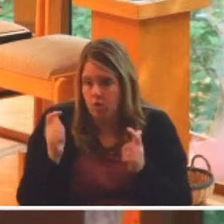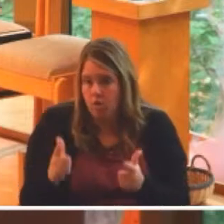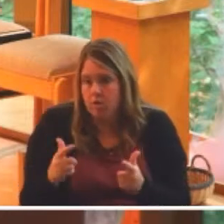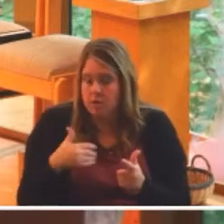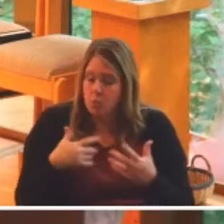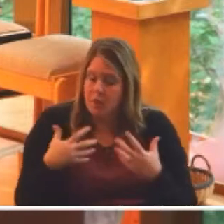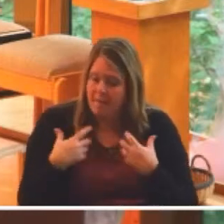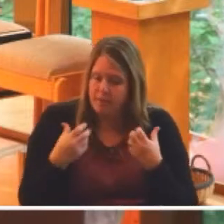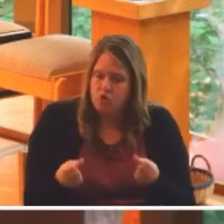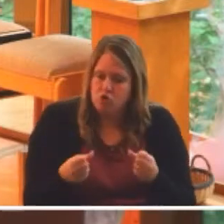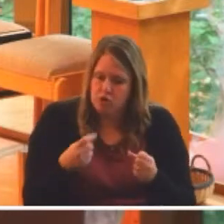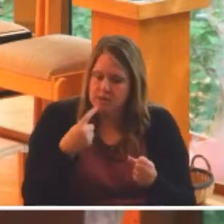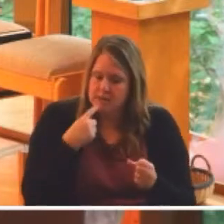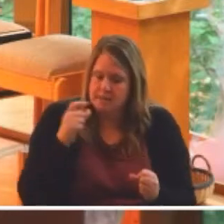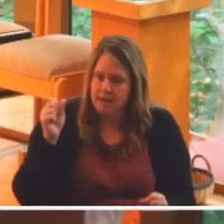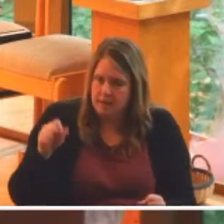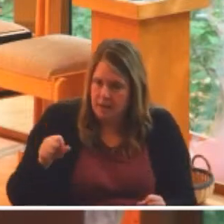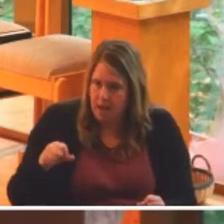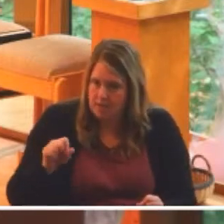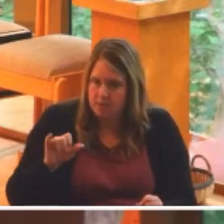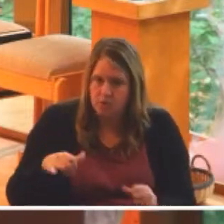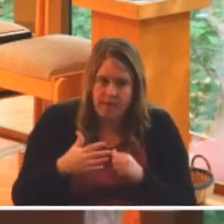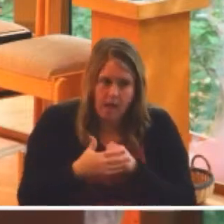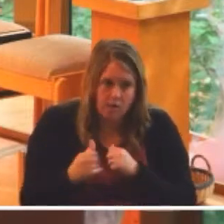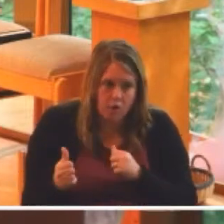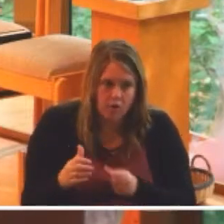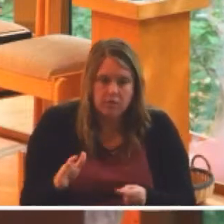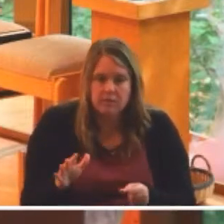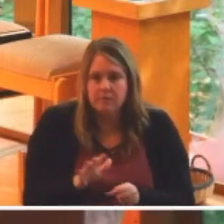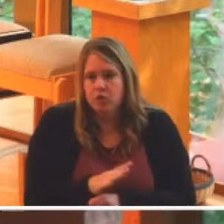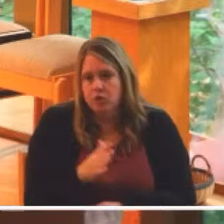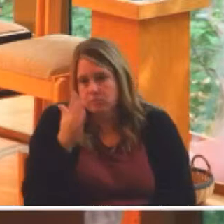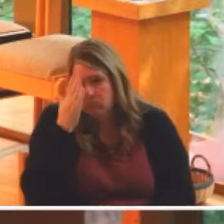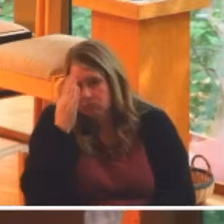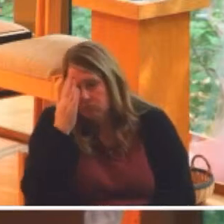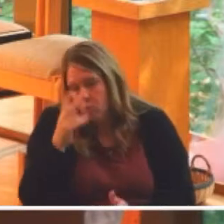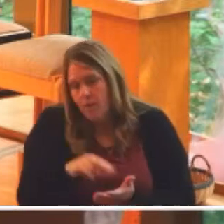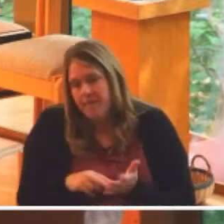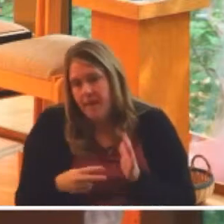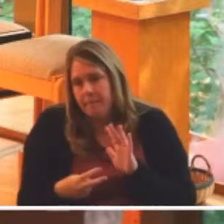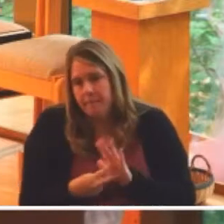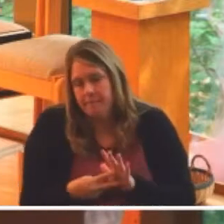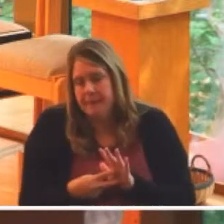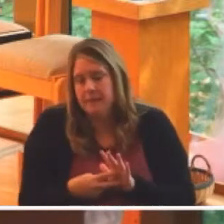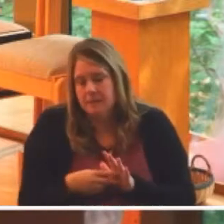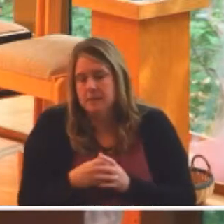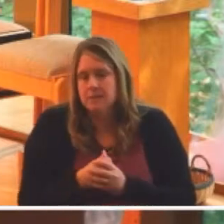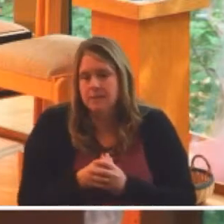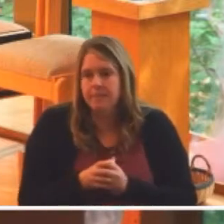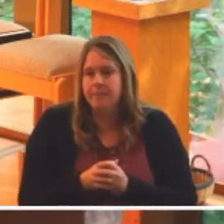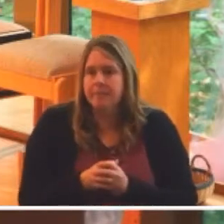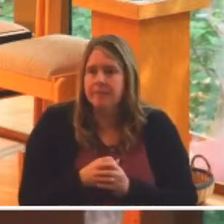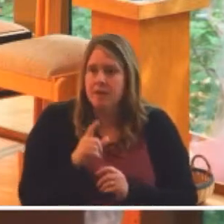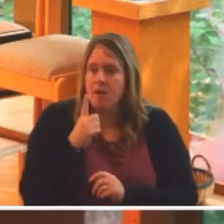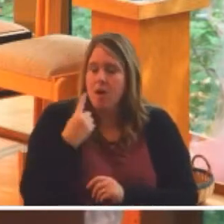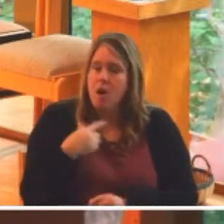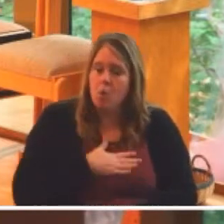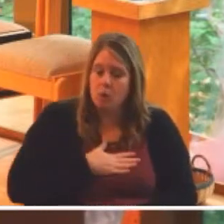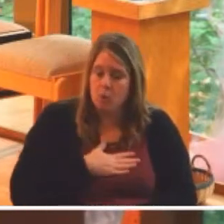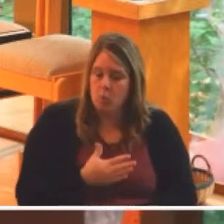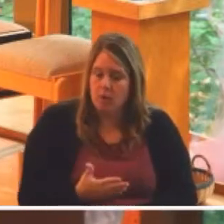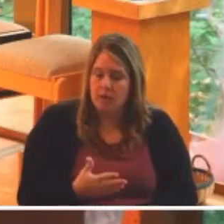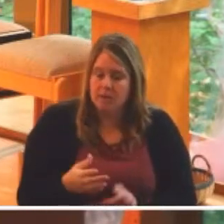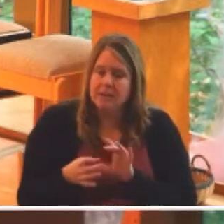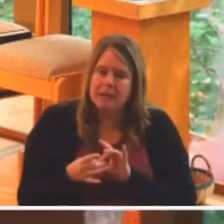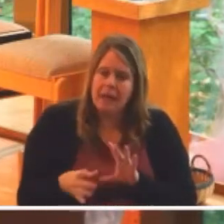to say yes to that call, fully unaware of what all that might mean and bring us towards? Are we willing to let go of